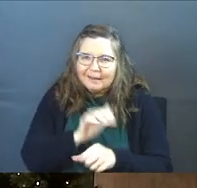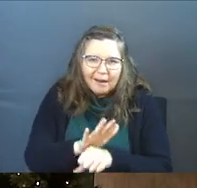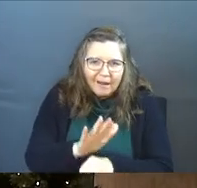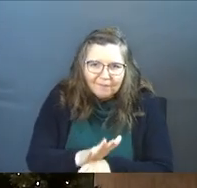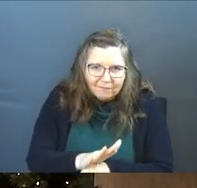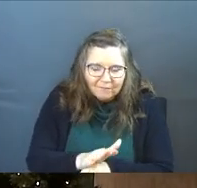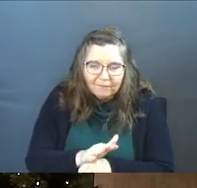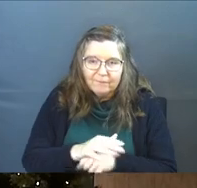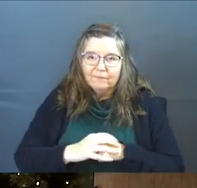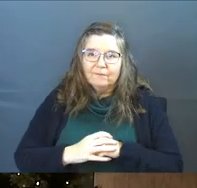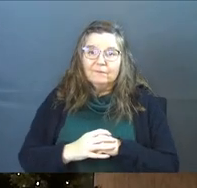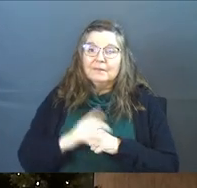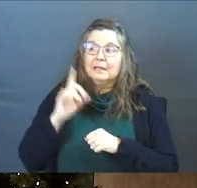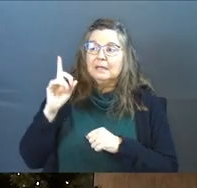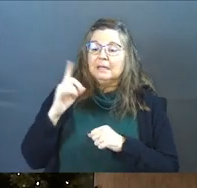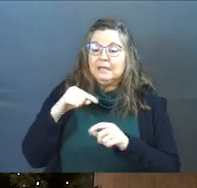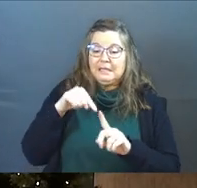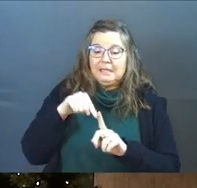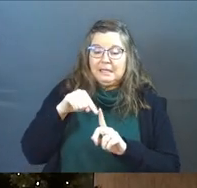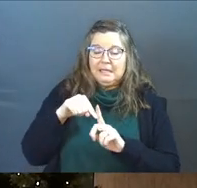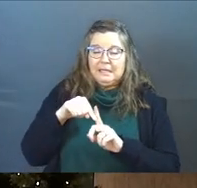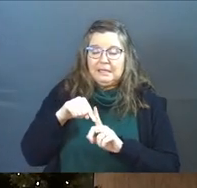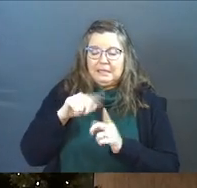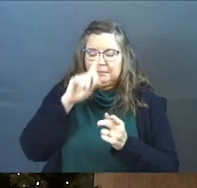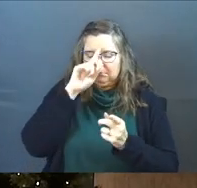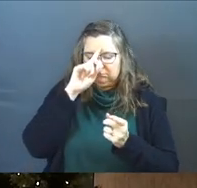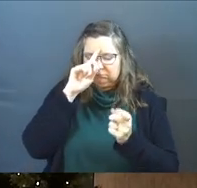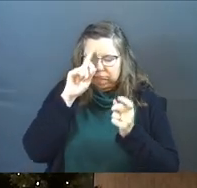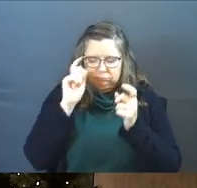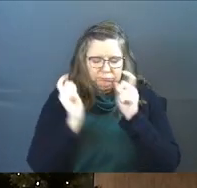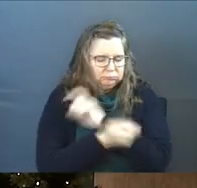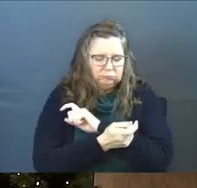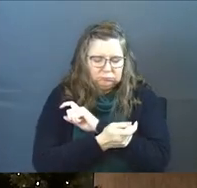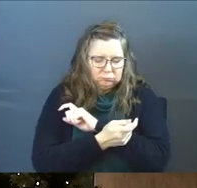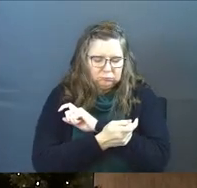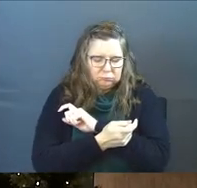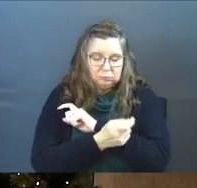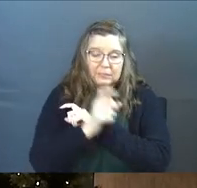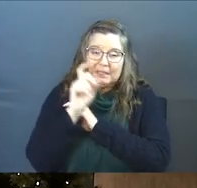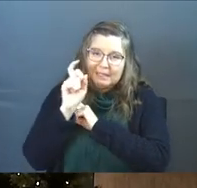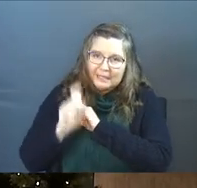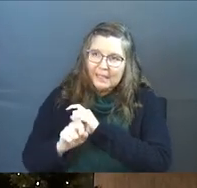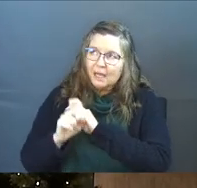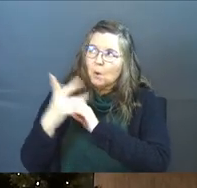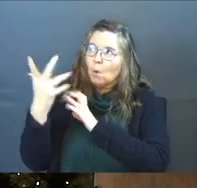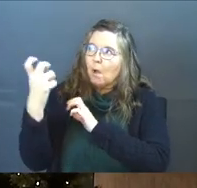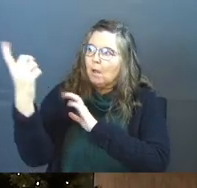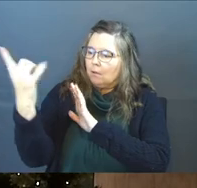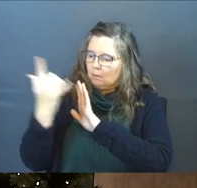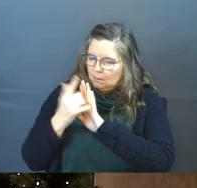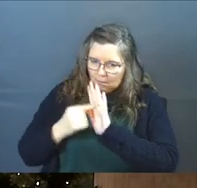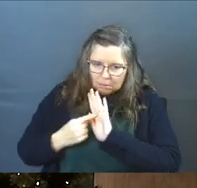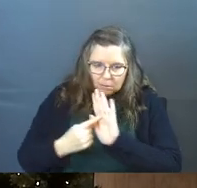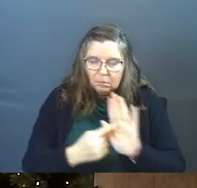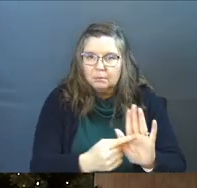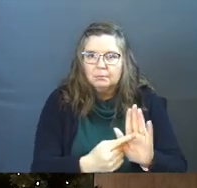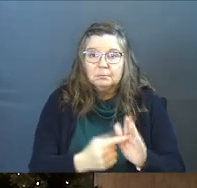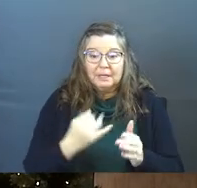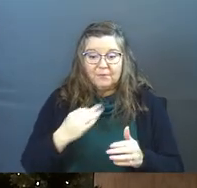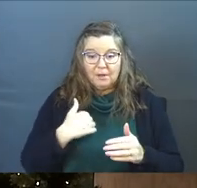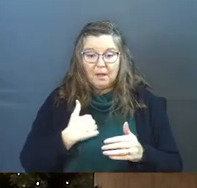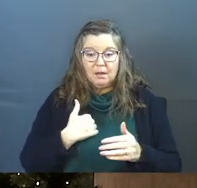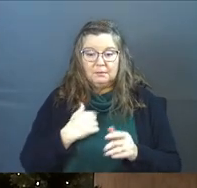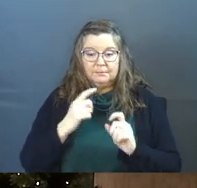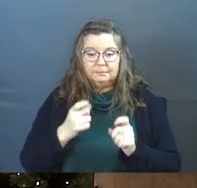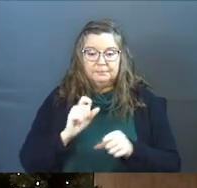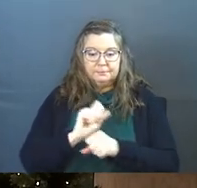enough. He's been so deeply changed by it himself. He has to pass it on. Cause right. If I've